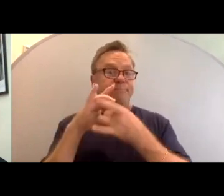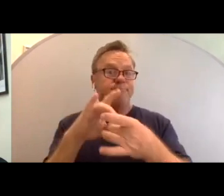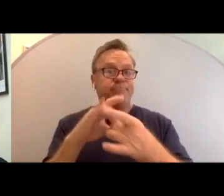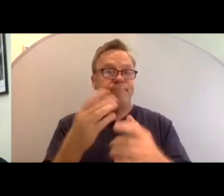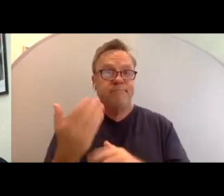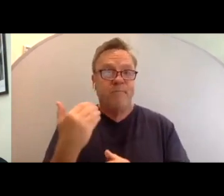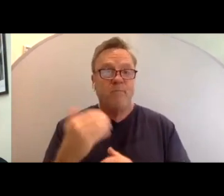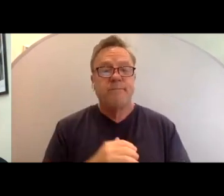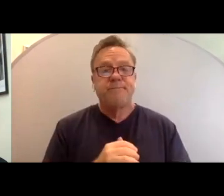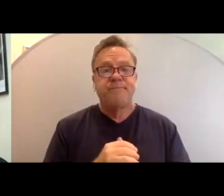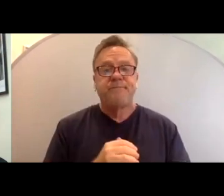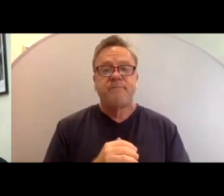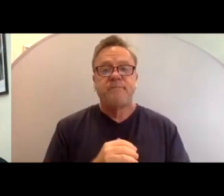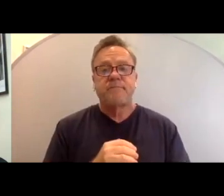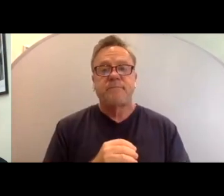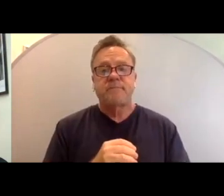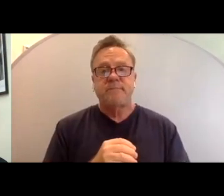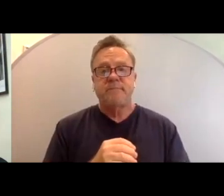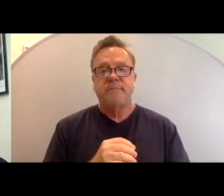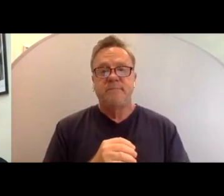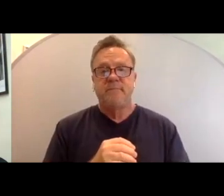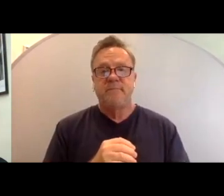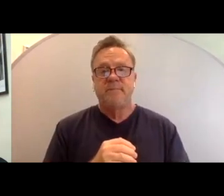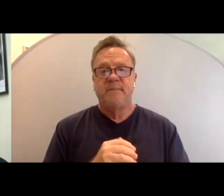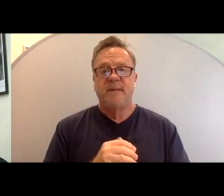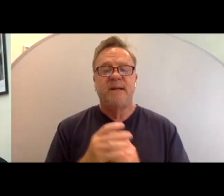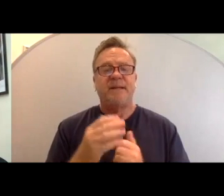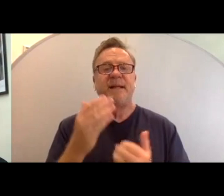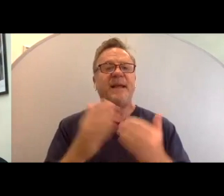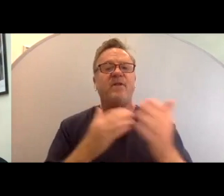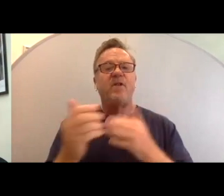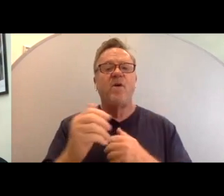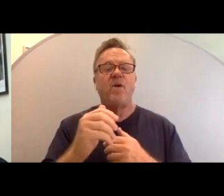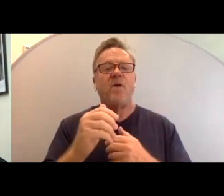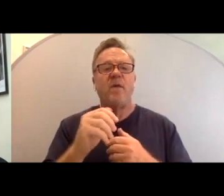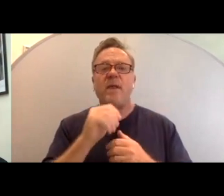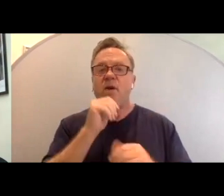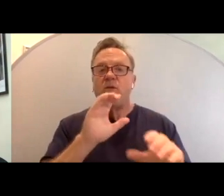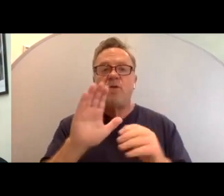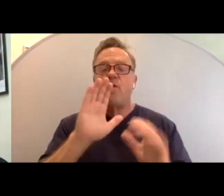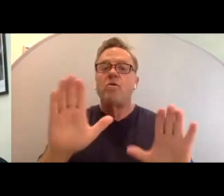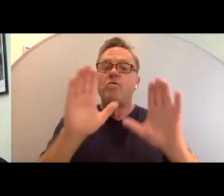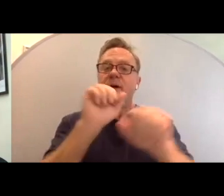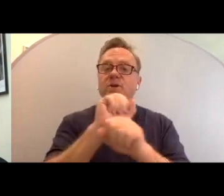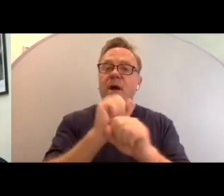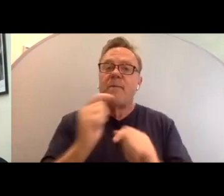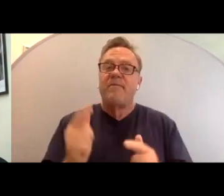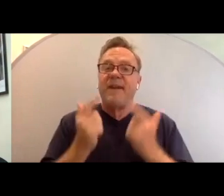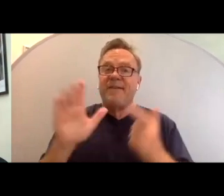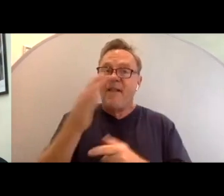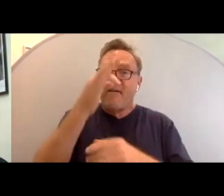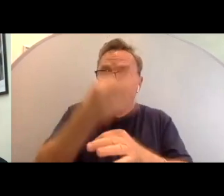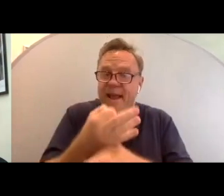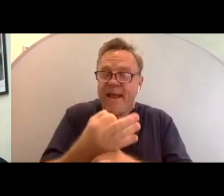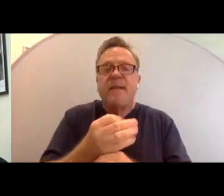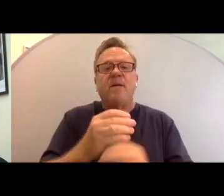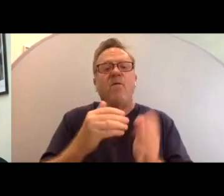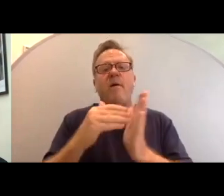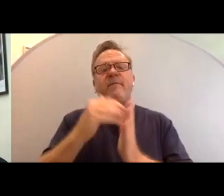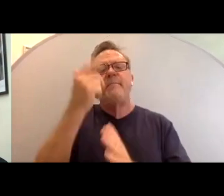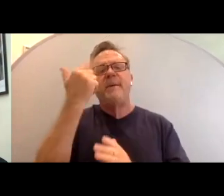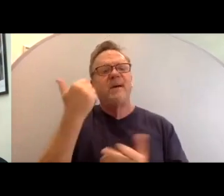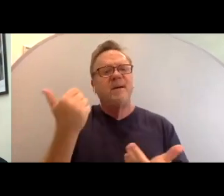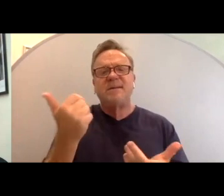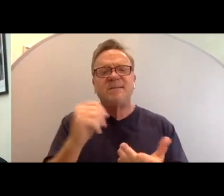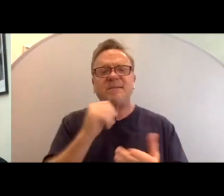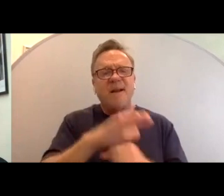it's well they're not all do a great job of living the faith they proclaim, but it's often because of a lack of